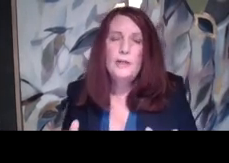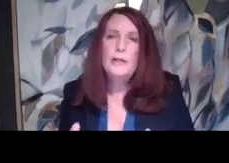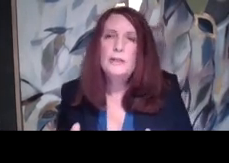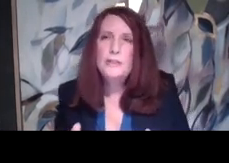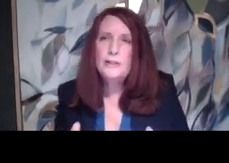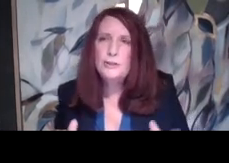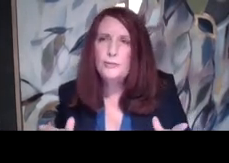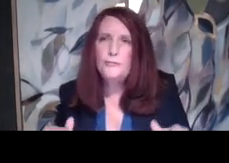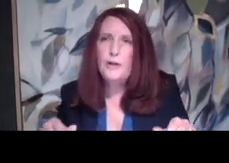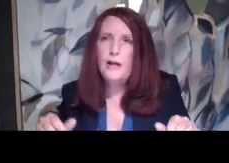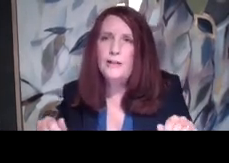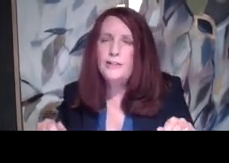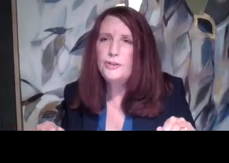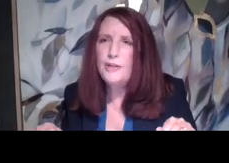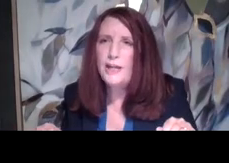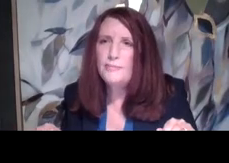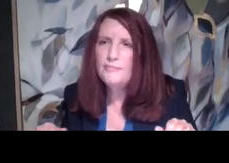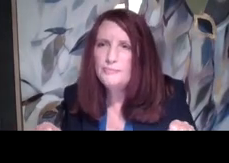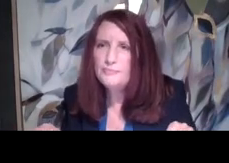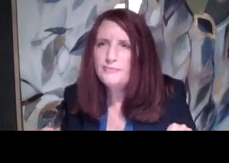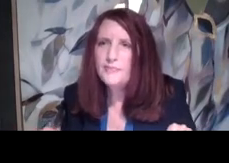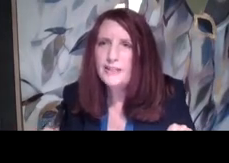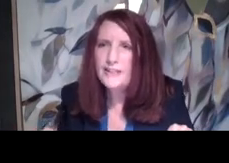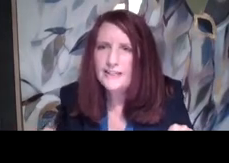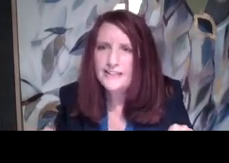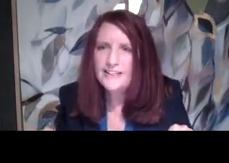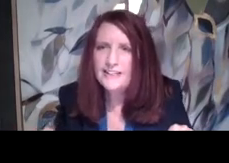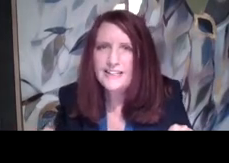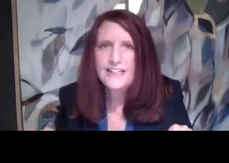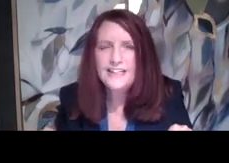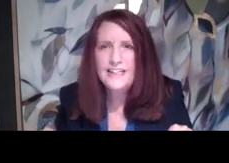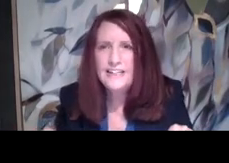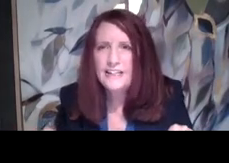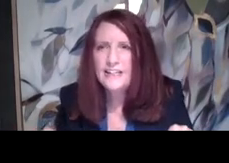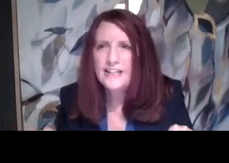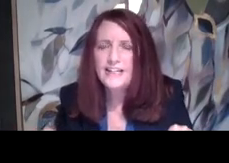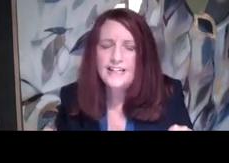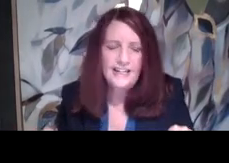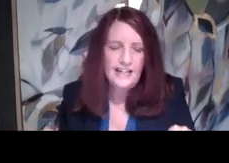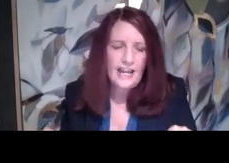So, so tell us your, tell us your name. My name is Francine.